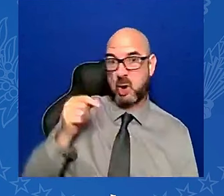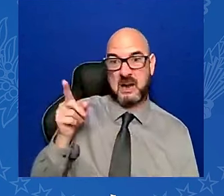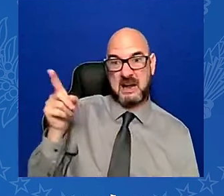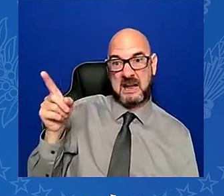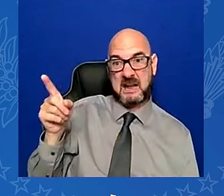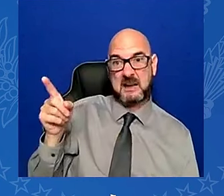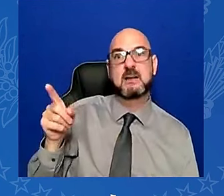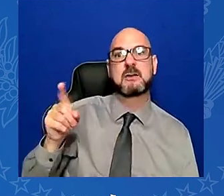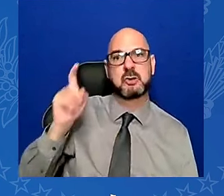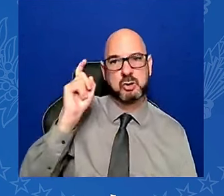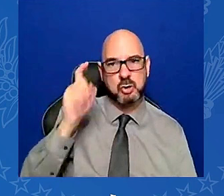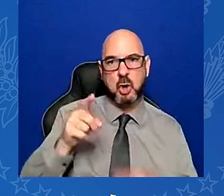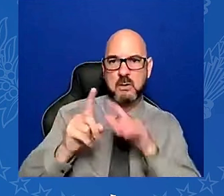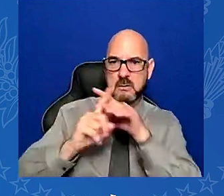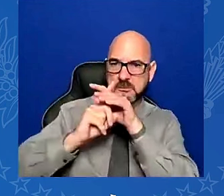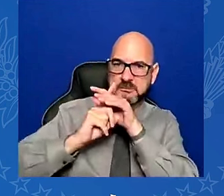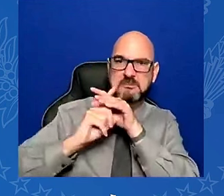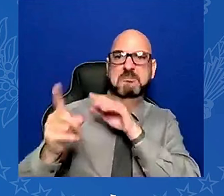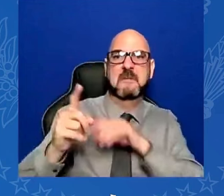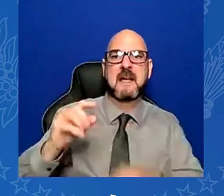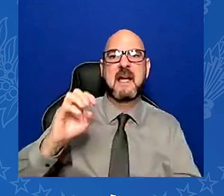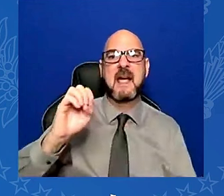Yes, we're doing everything we can.